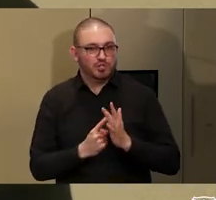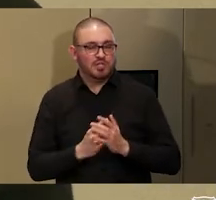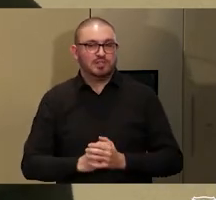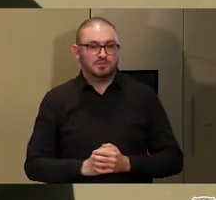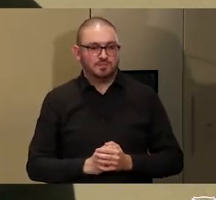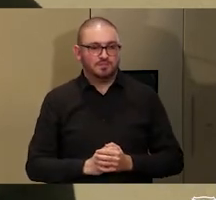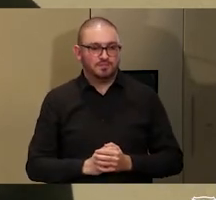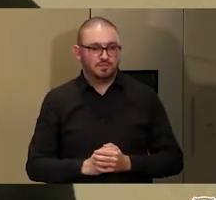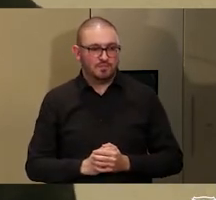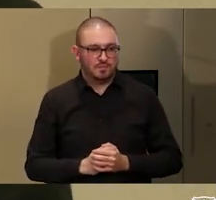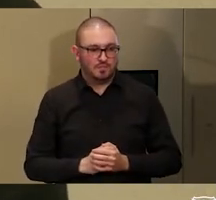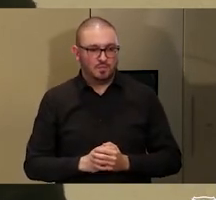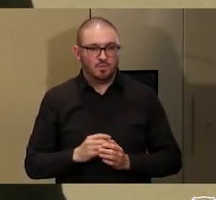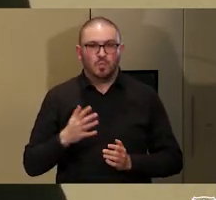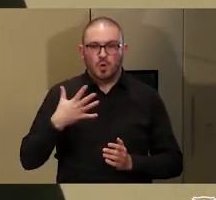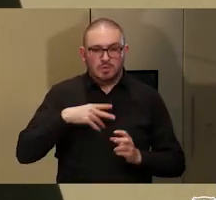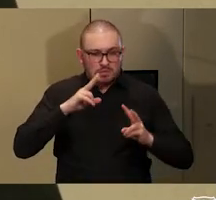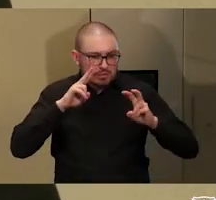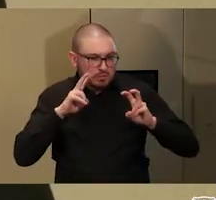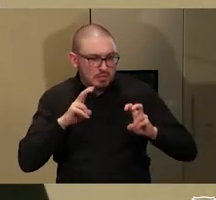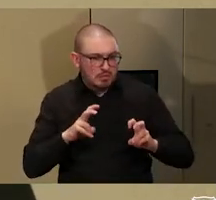grapple with.